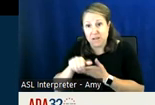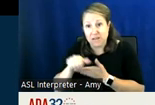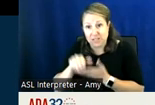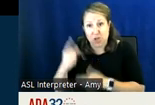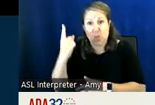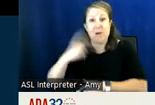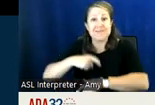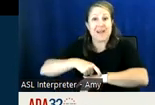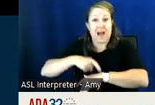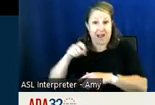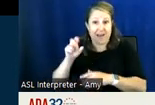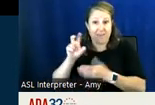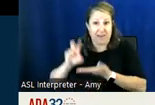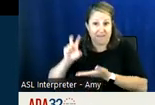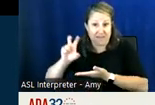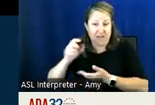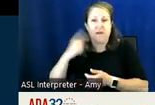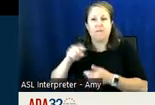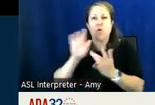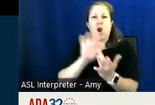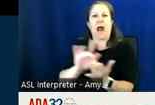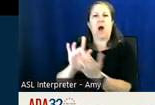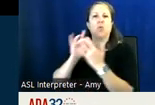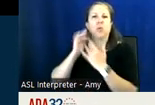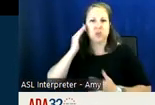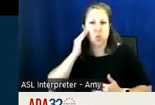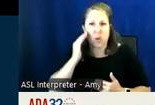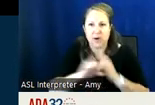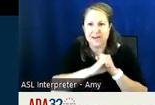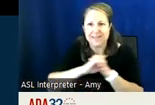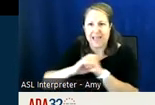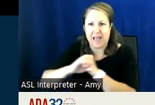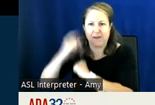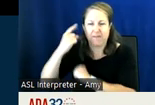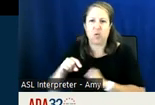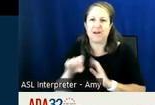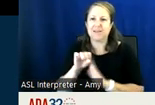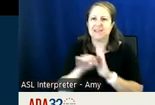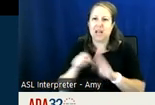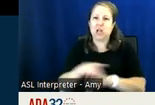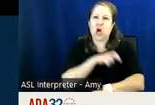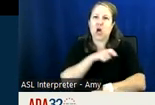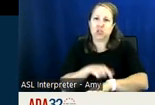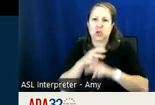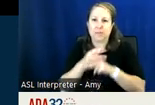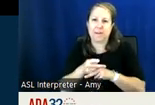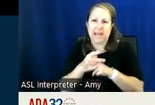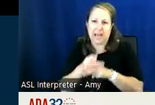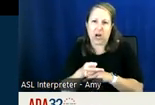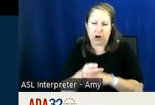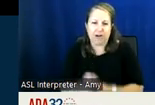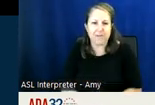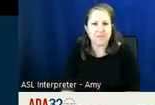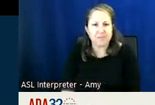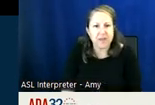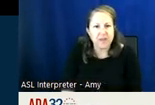investment to fund an outreach and awareness campaign for the state long-term care ombudsman and then